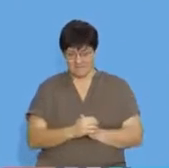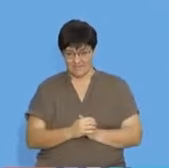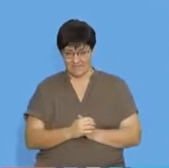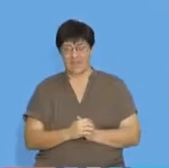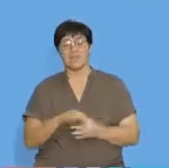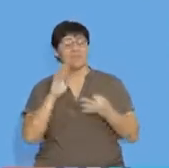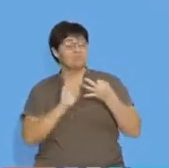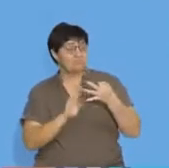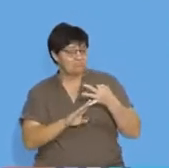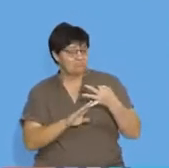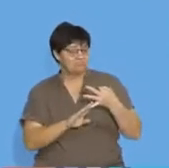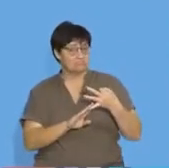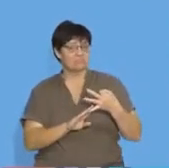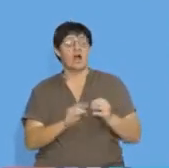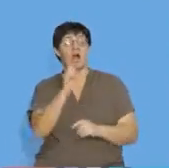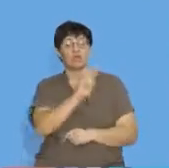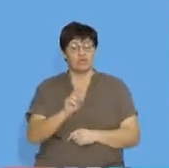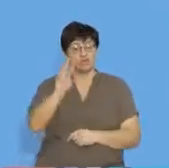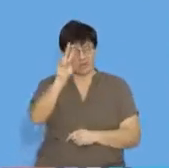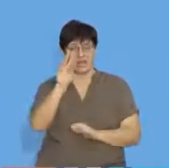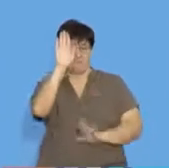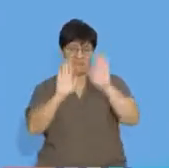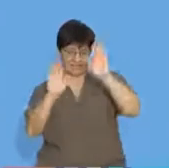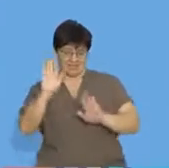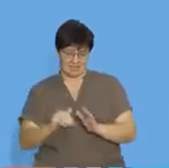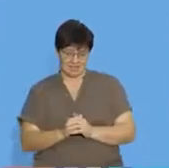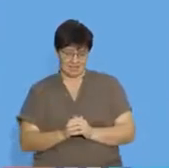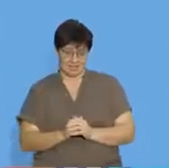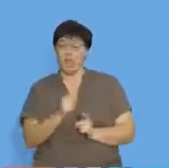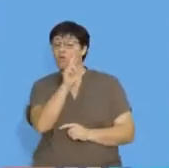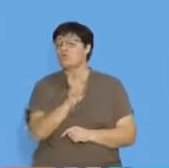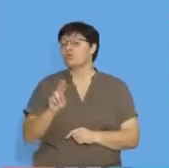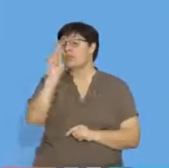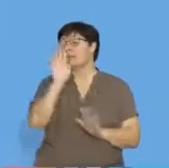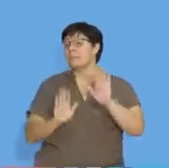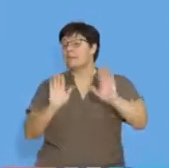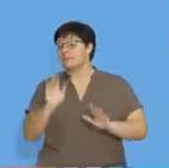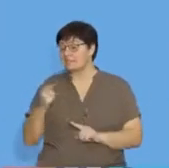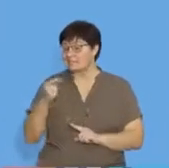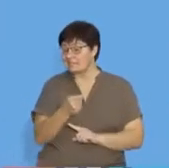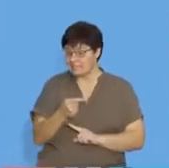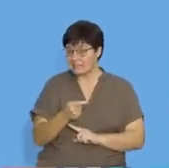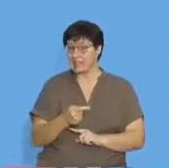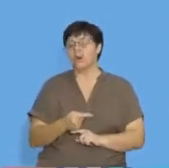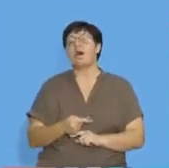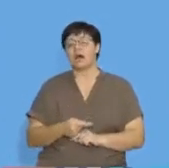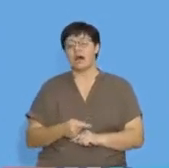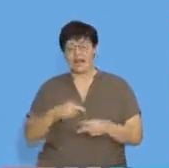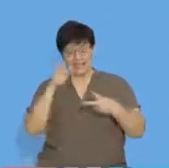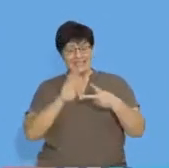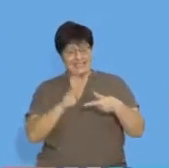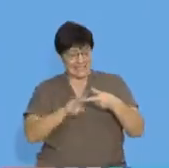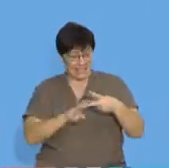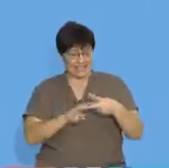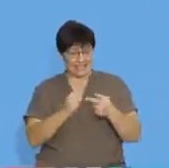introduce the concept of a quadratic pattern. And in a quadratic pattern, the second differences